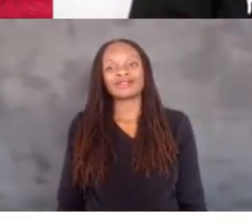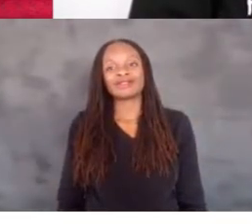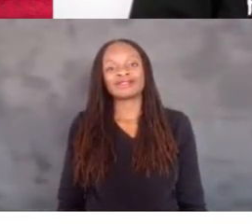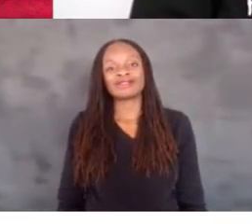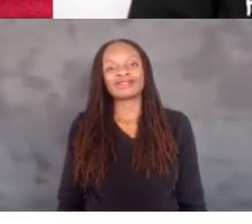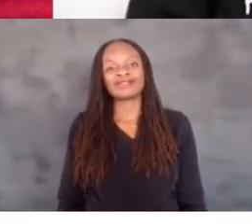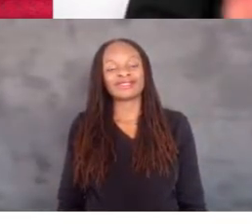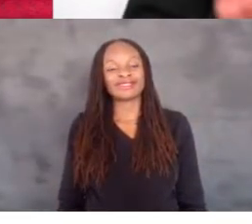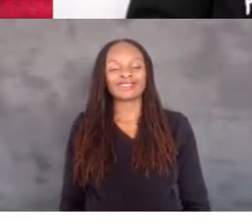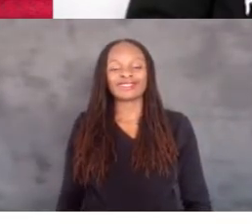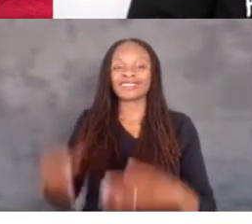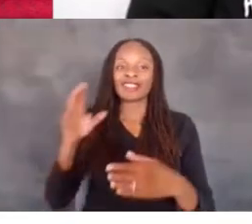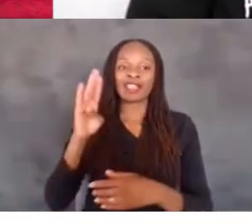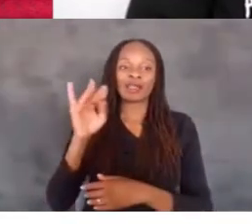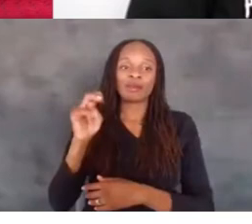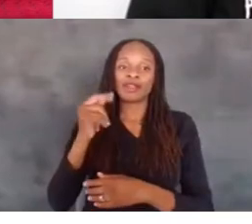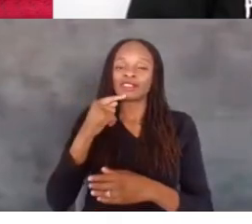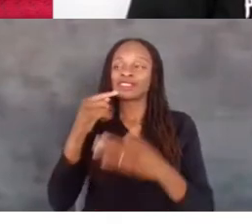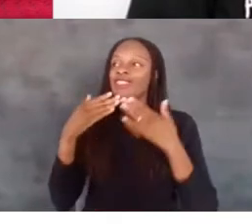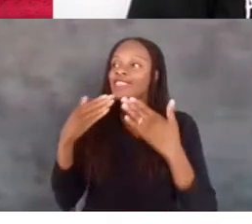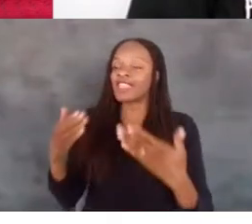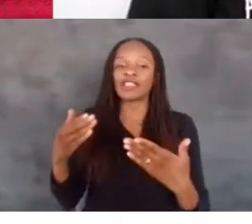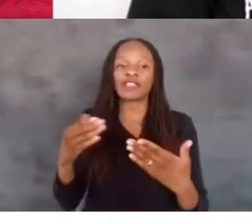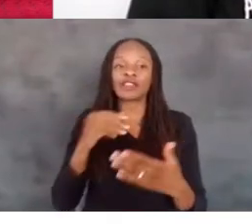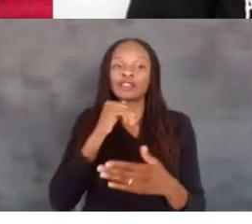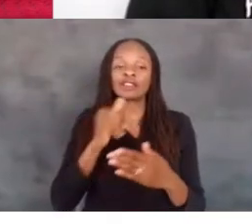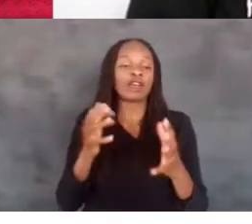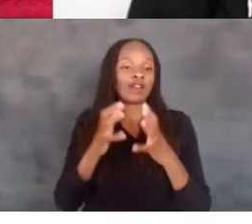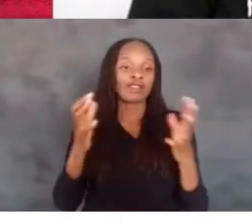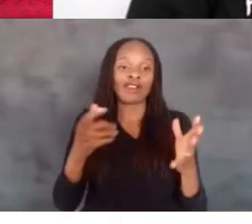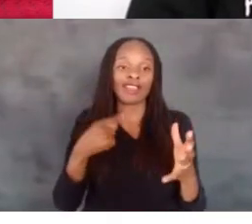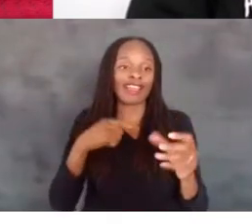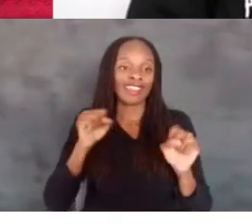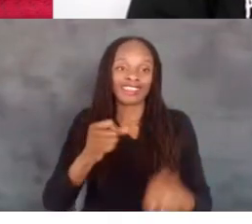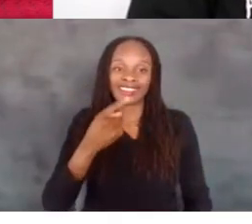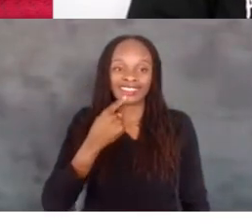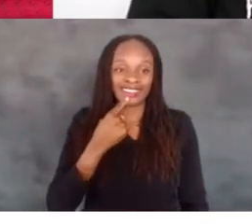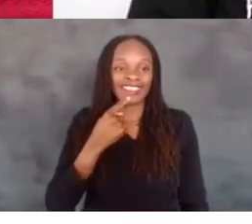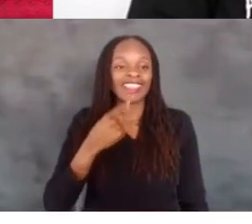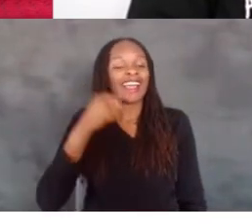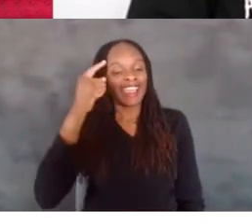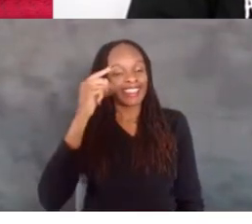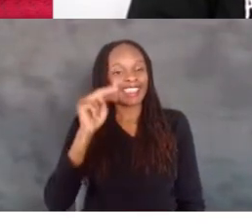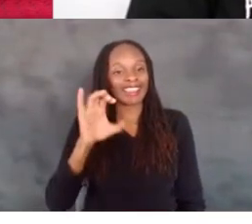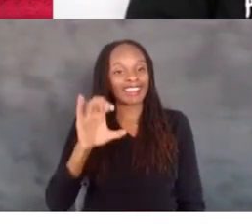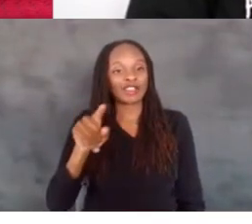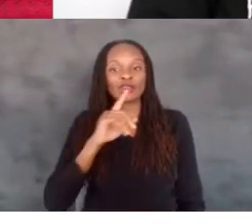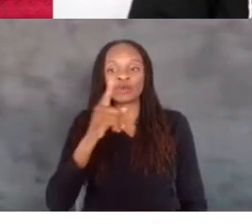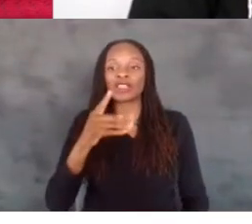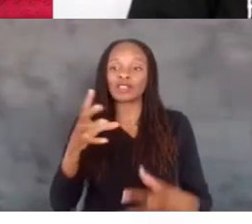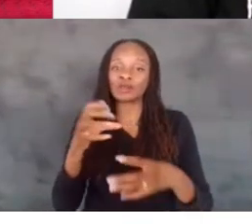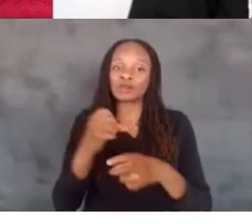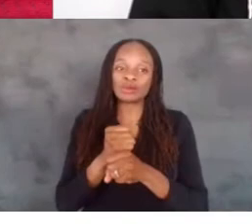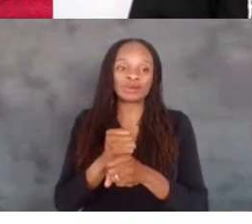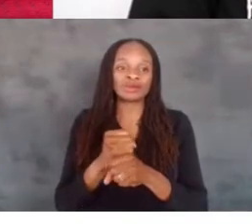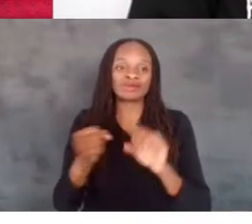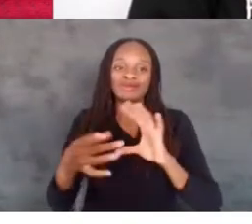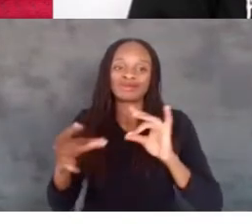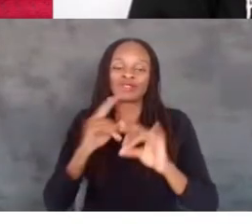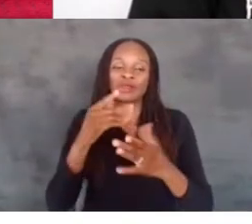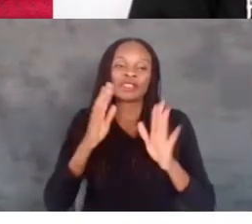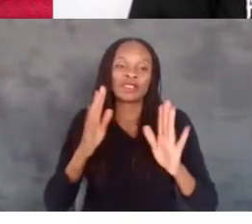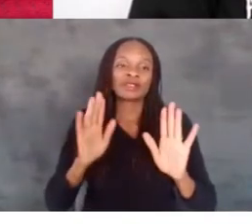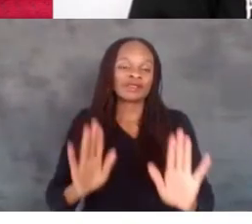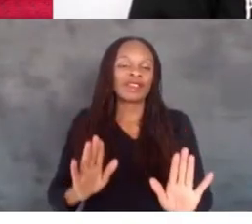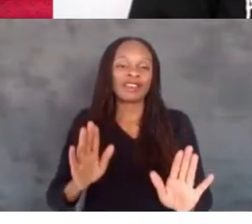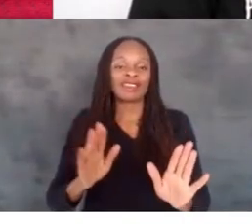Thank you. There's not much I should do to close this. I think, Nick, you summed it up really well. How inspirational are those stories.